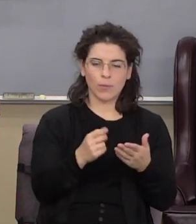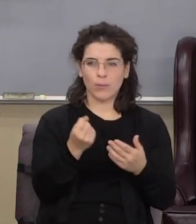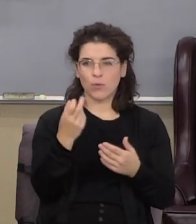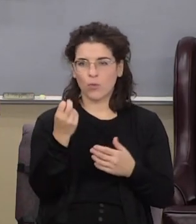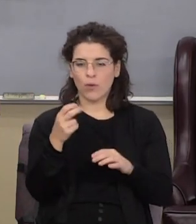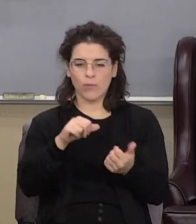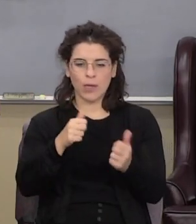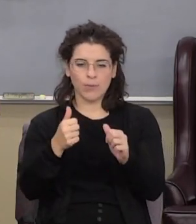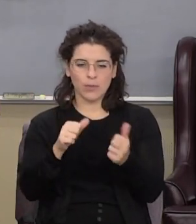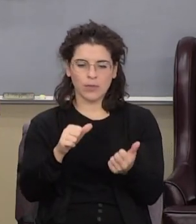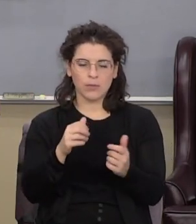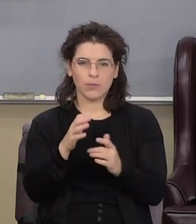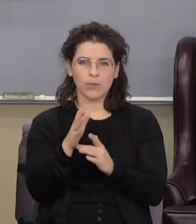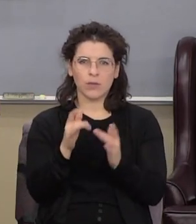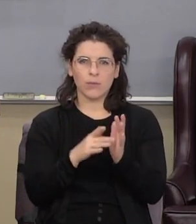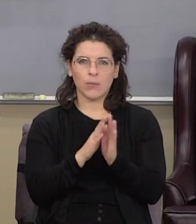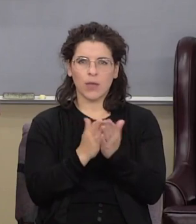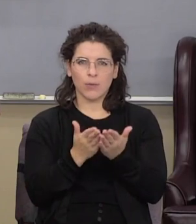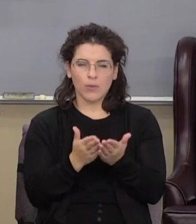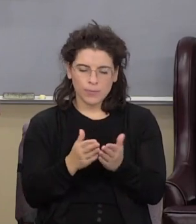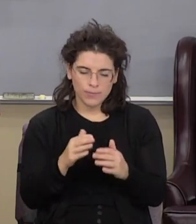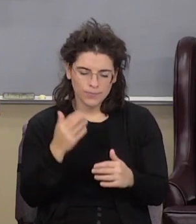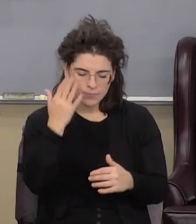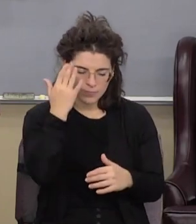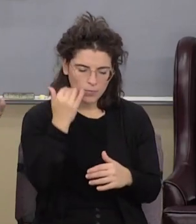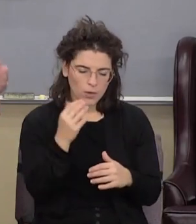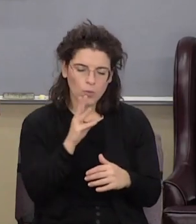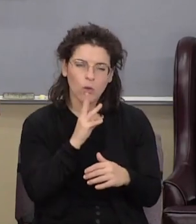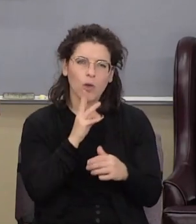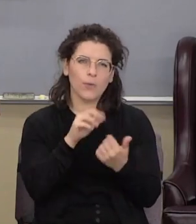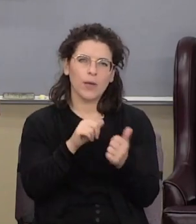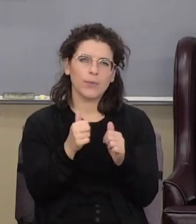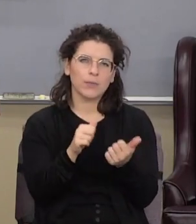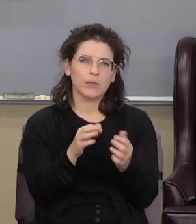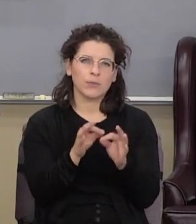the Bible now why would that water baptism be so important